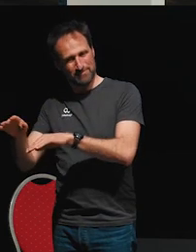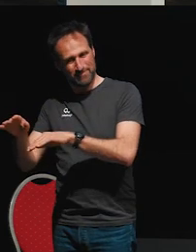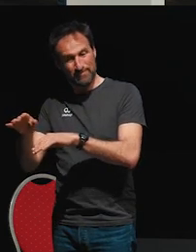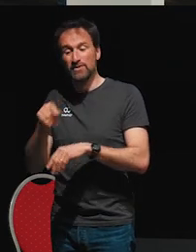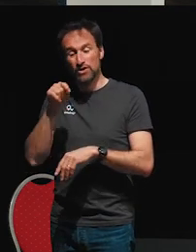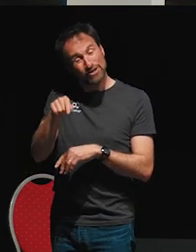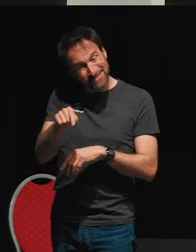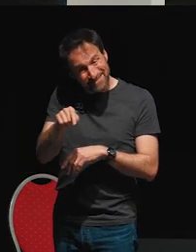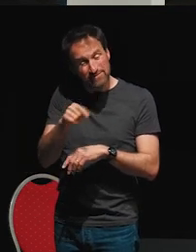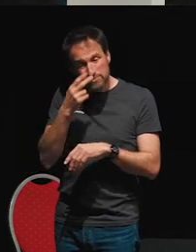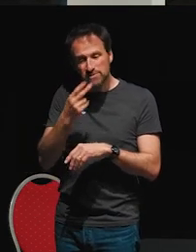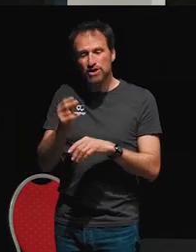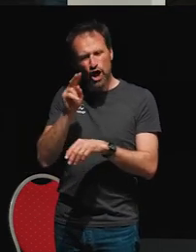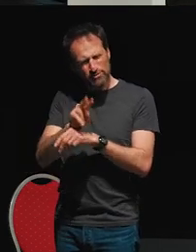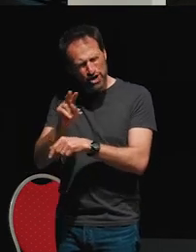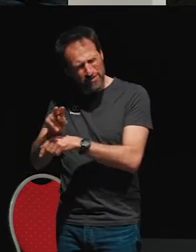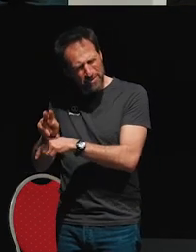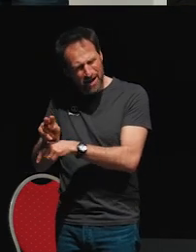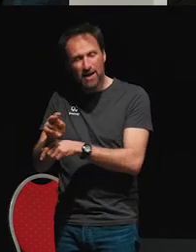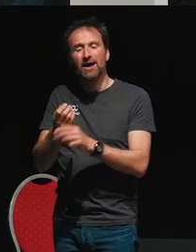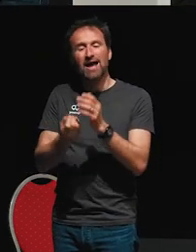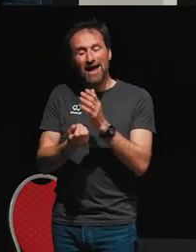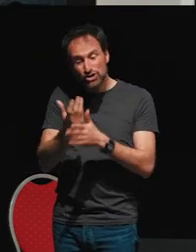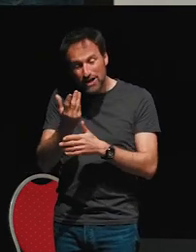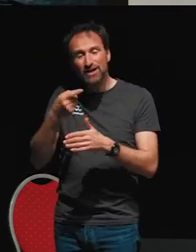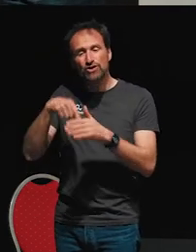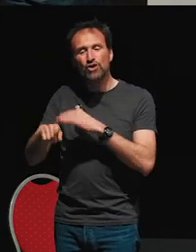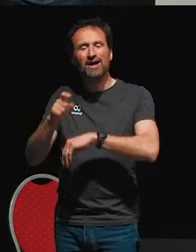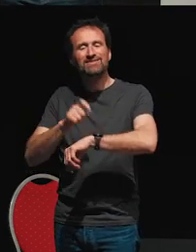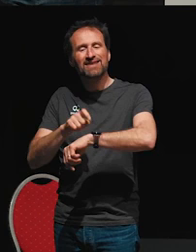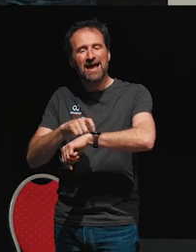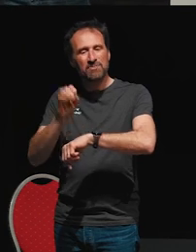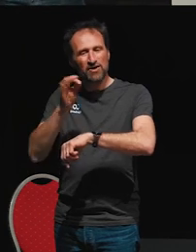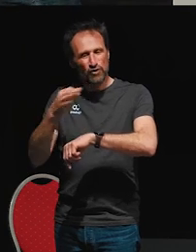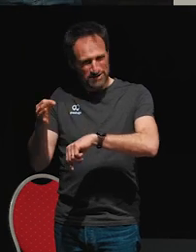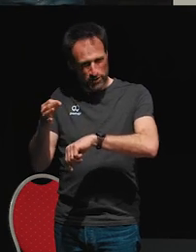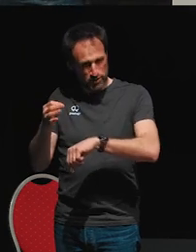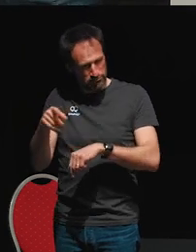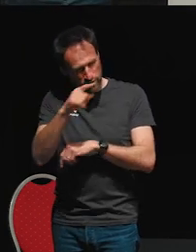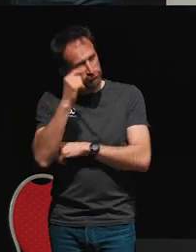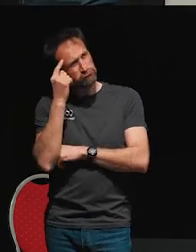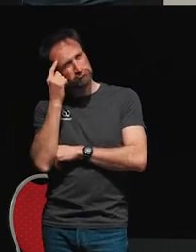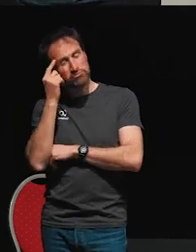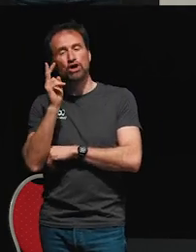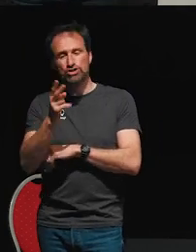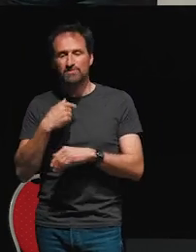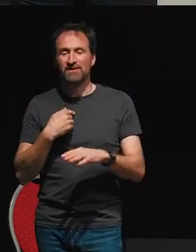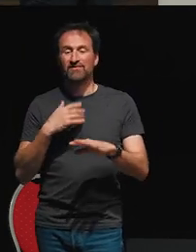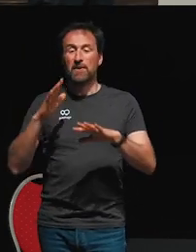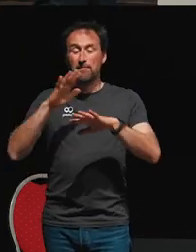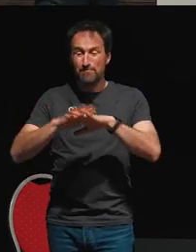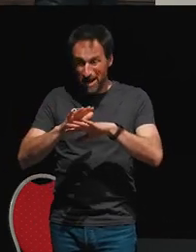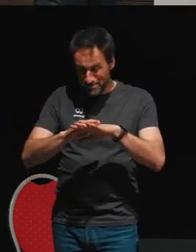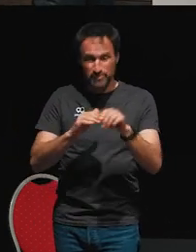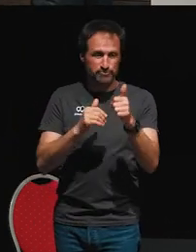created by the timer function. And actually, if you think about it, it makes sense. We said map takes a value emitted on